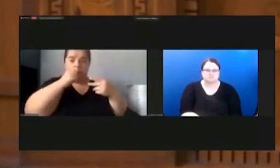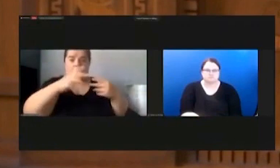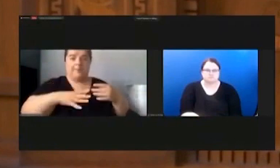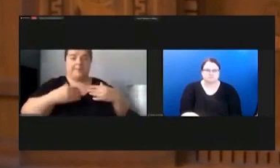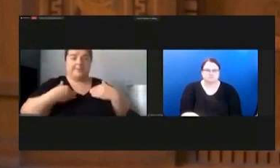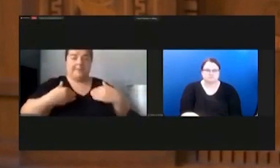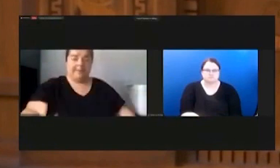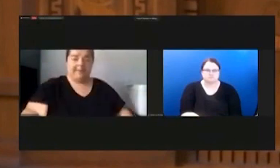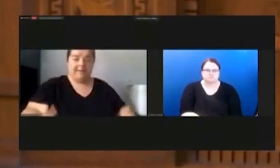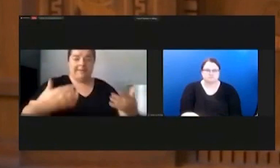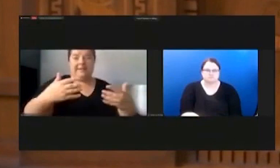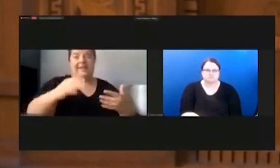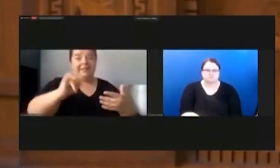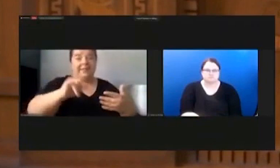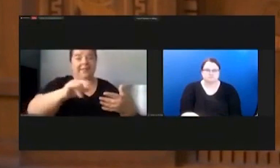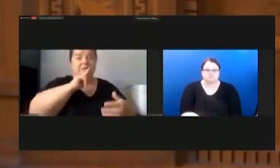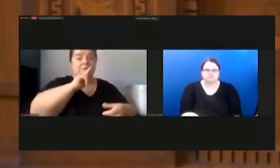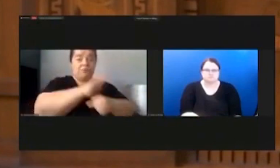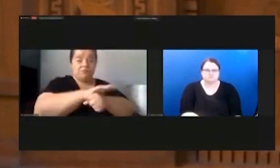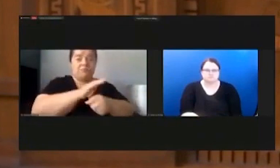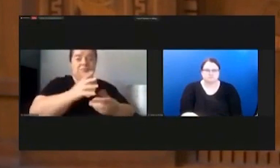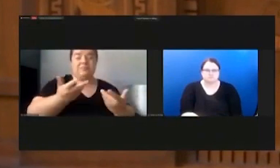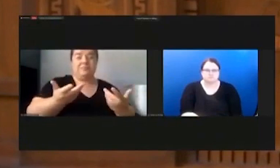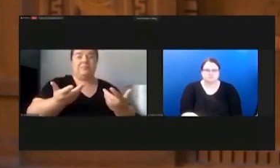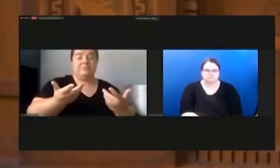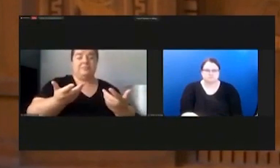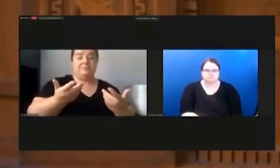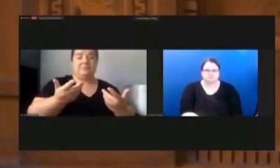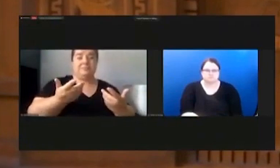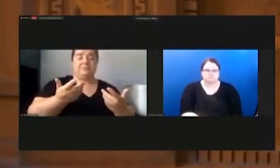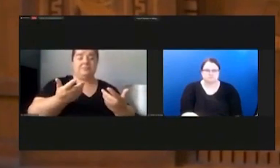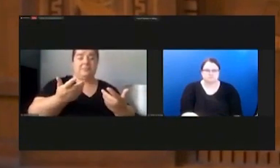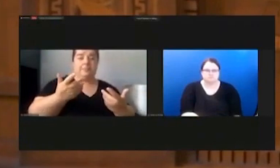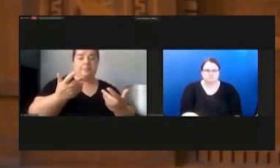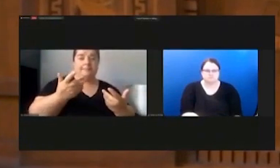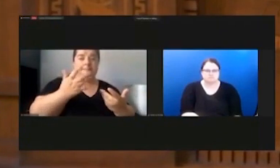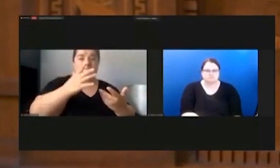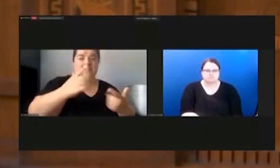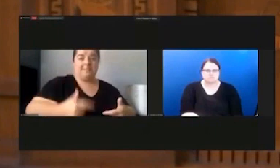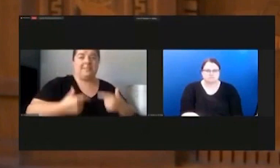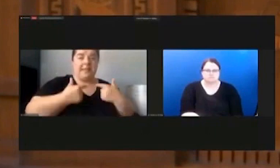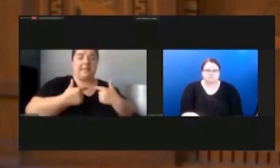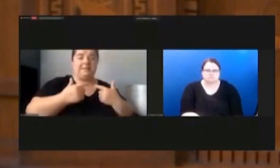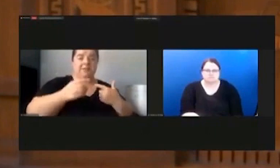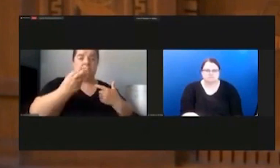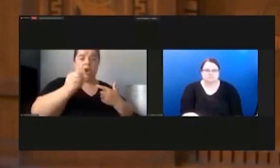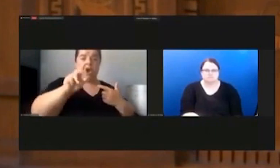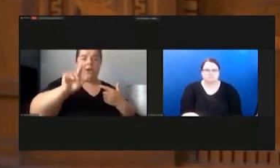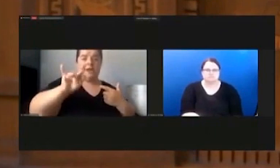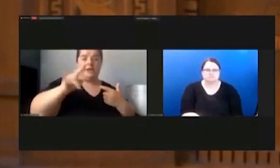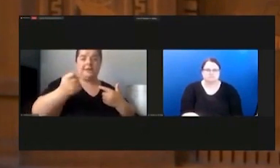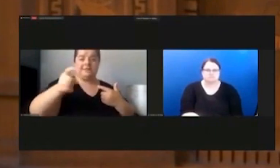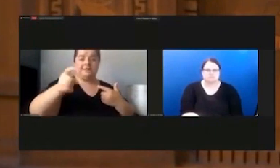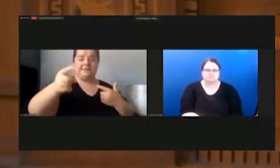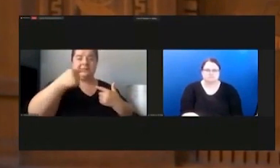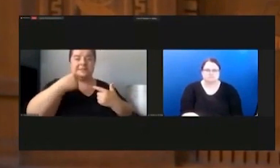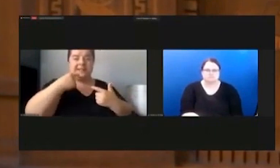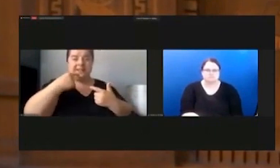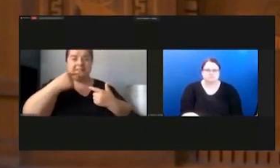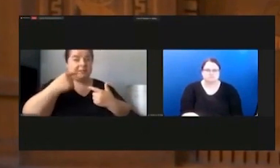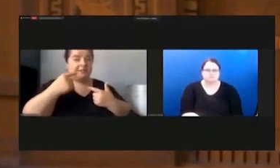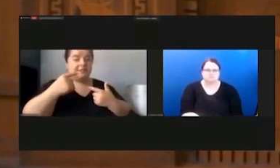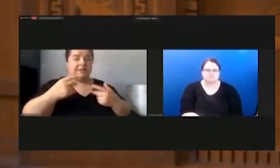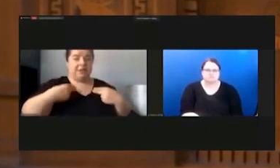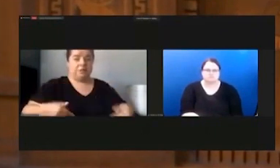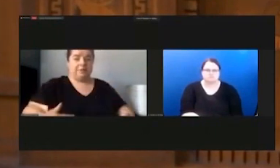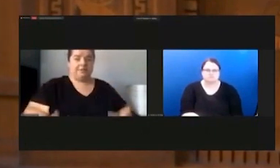As Stephen Hawking once said, philosophy is dead. Human life is not valuable because it's wanted